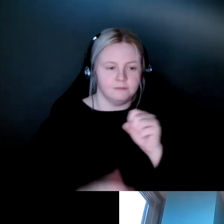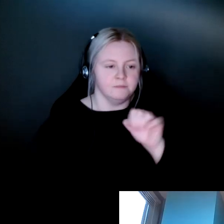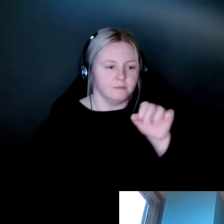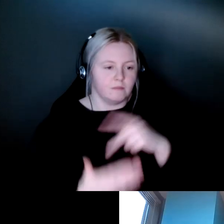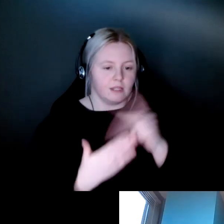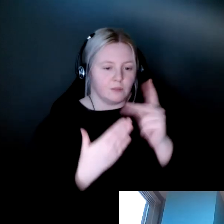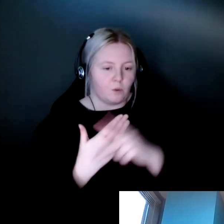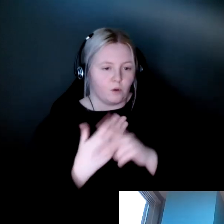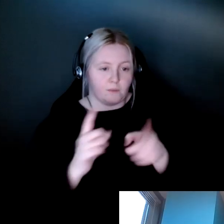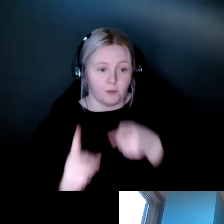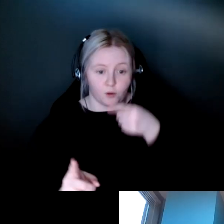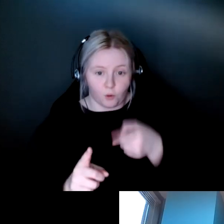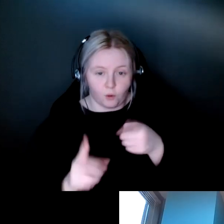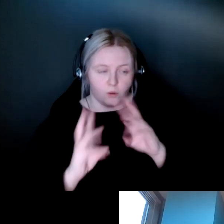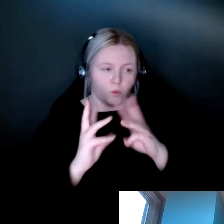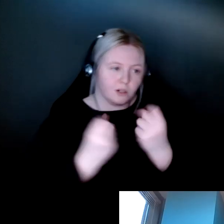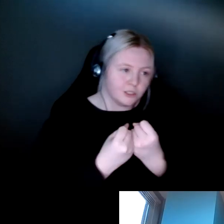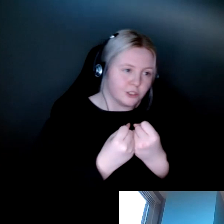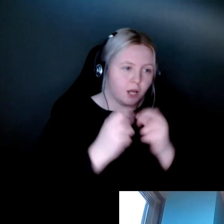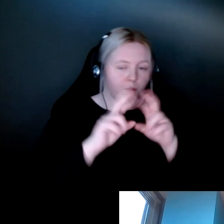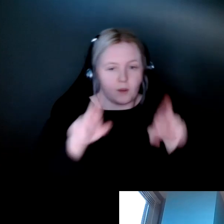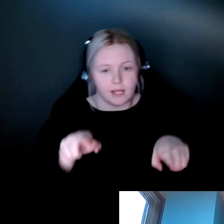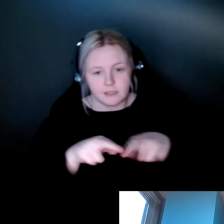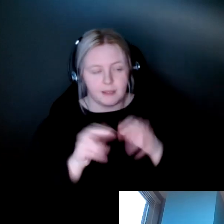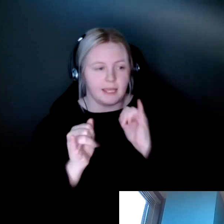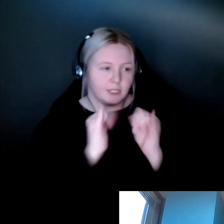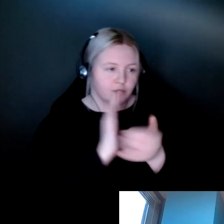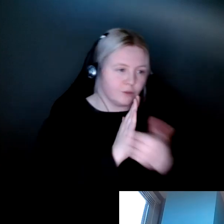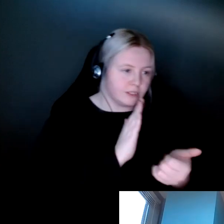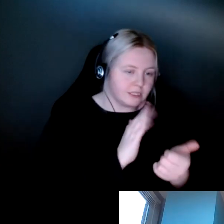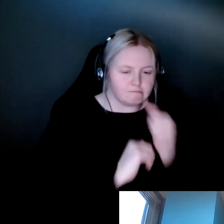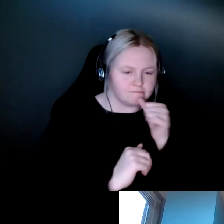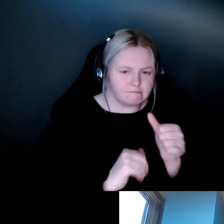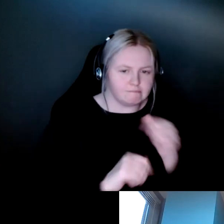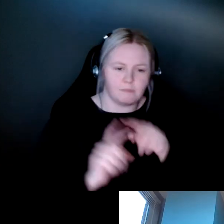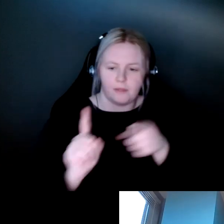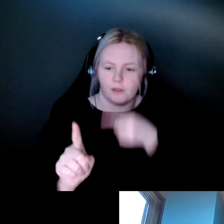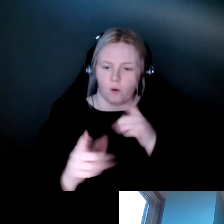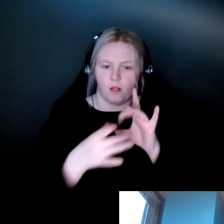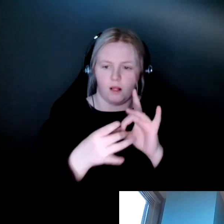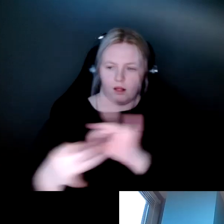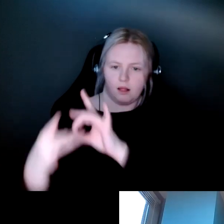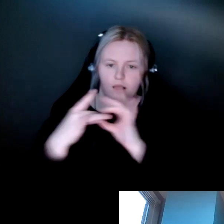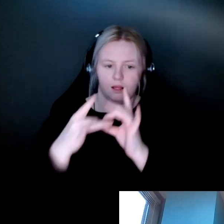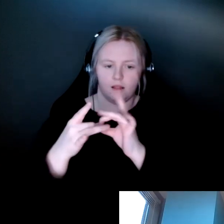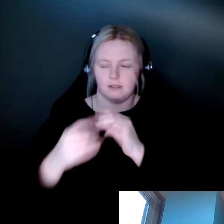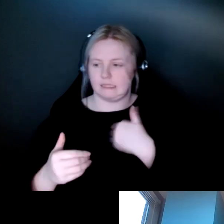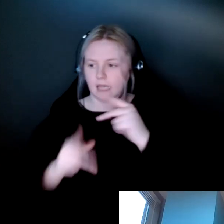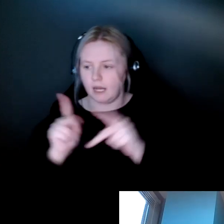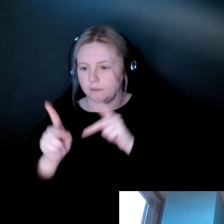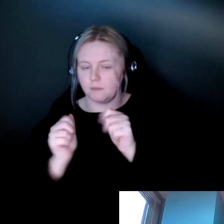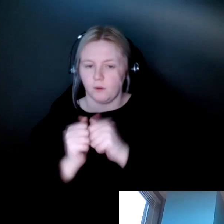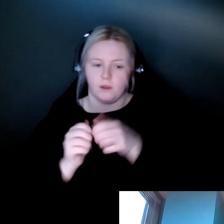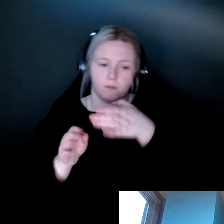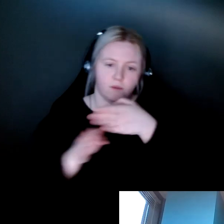about, you know, having workshops about resumes or interview skills, but by really connecting young people together with professionals in variety fields